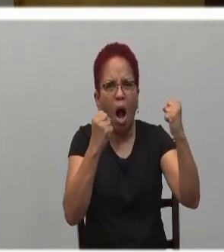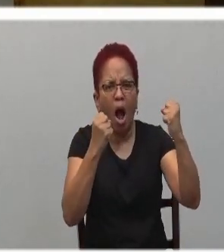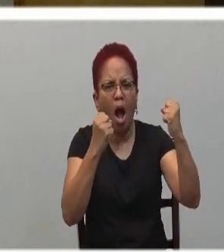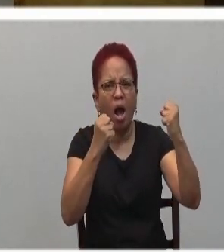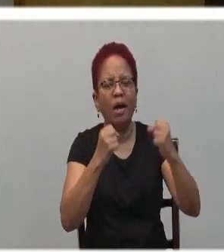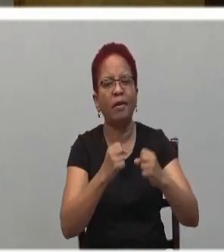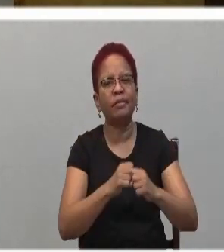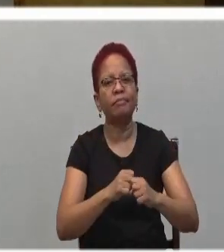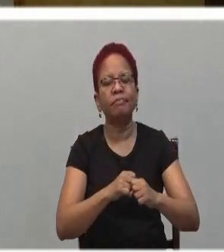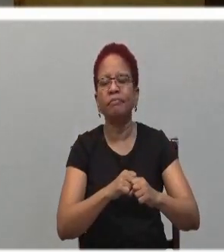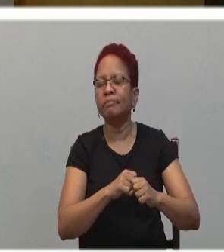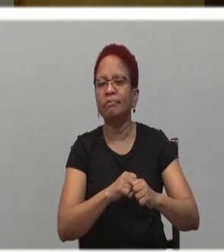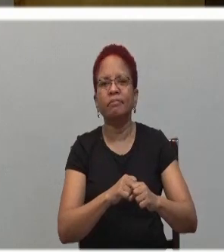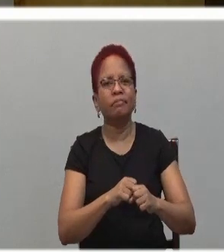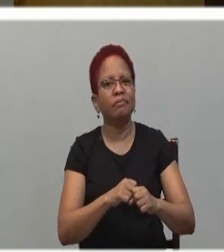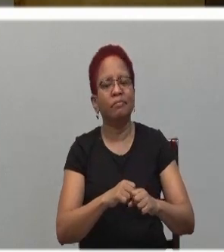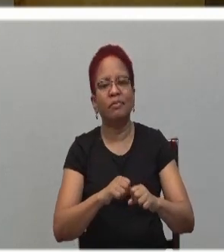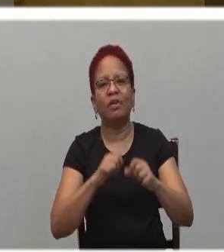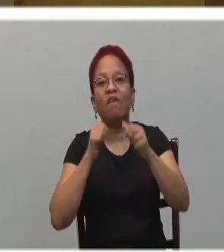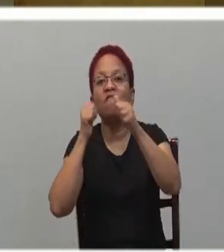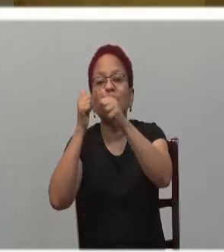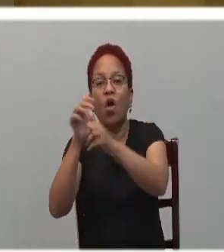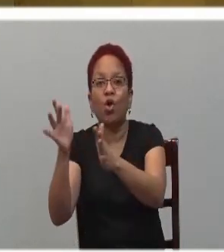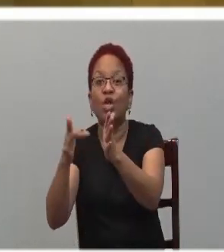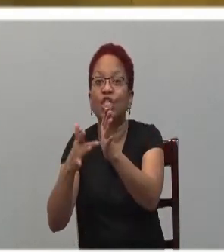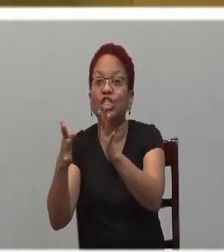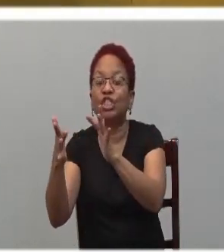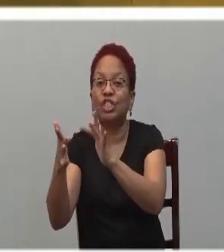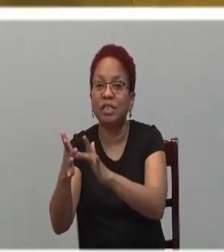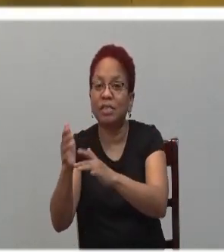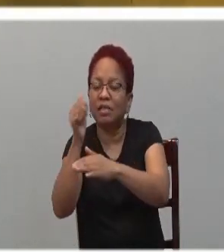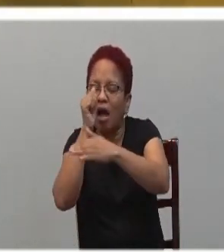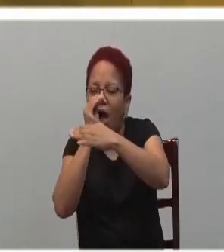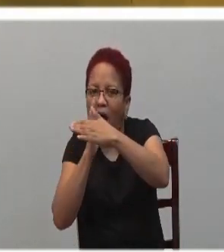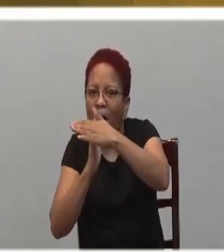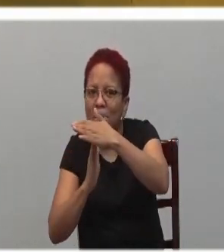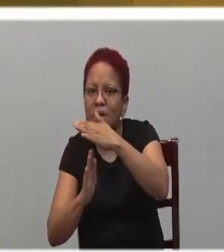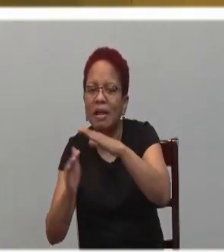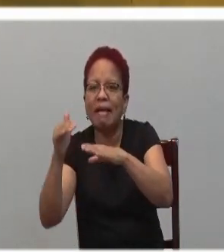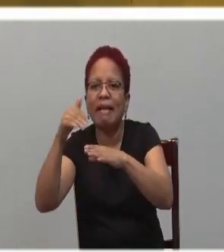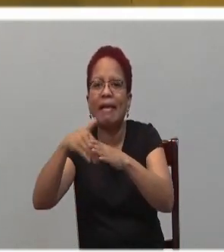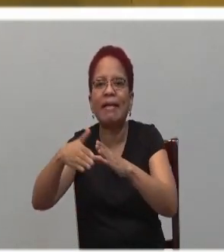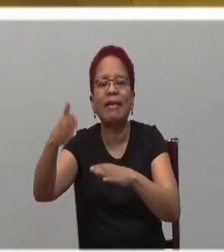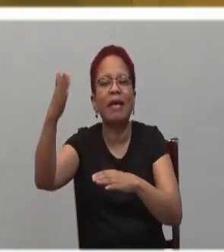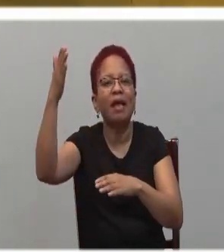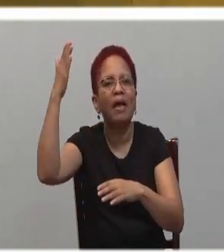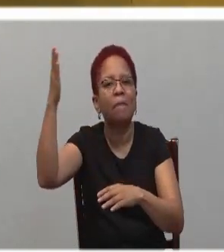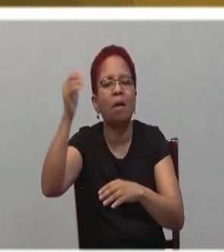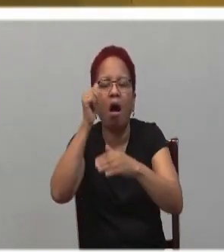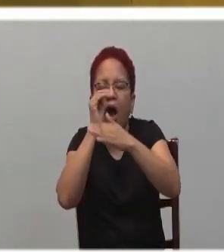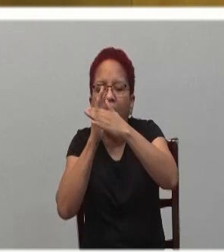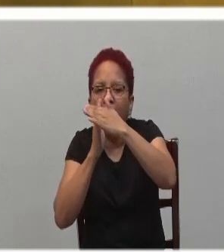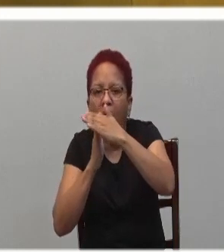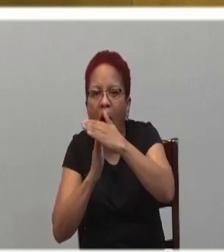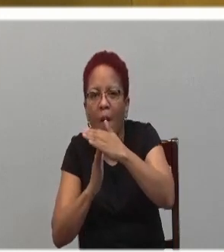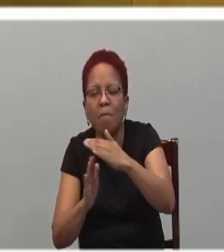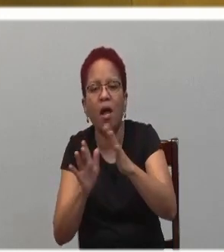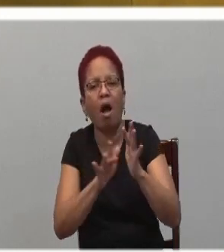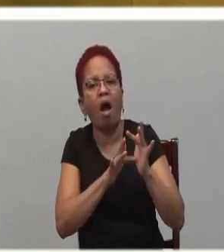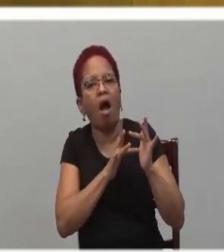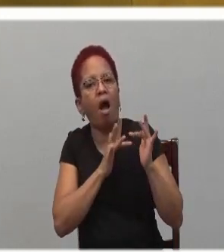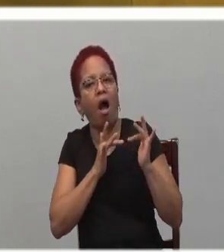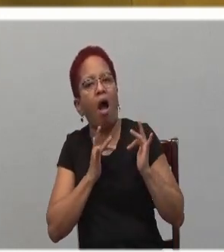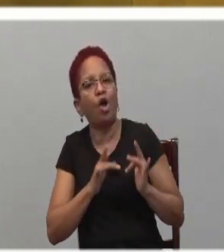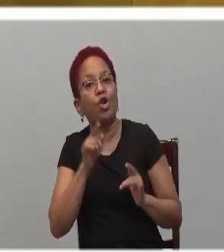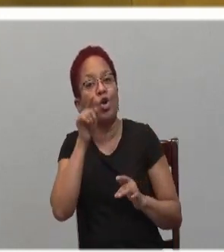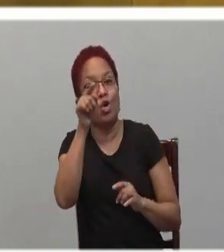who lives in the powerless, for it is in him who is powerless and humble in heart that